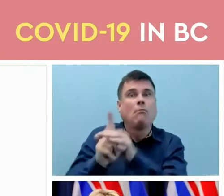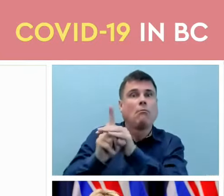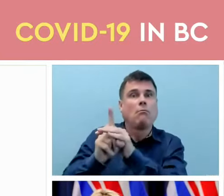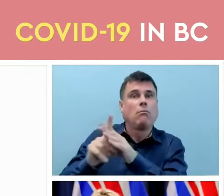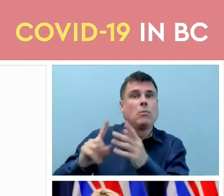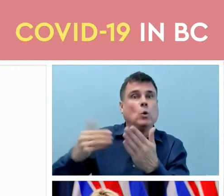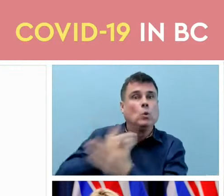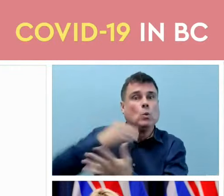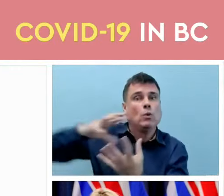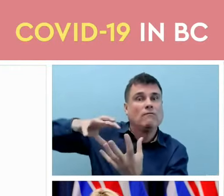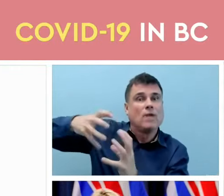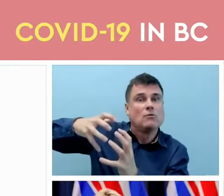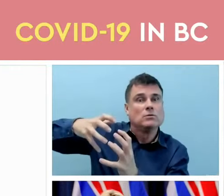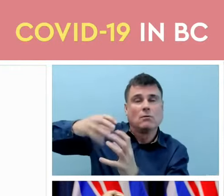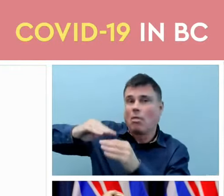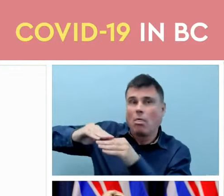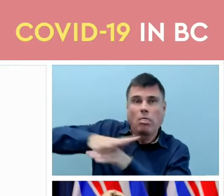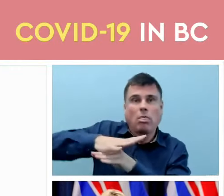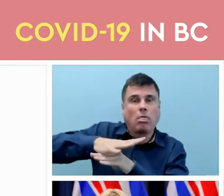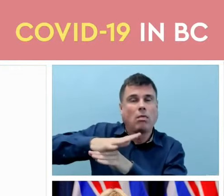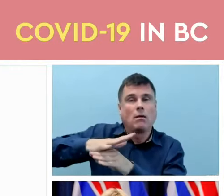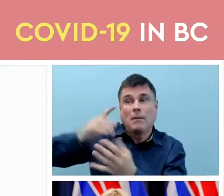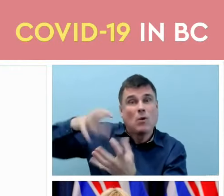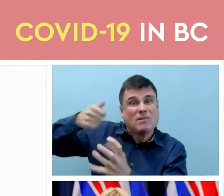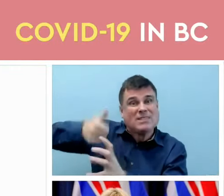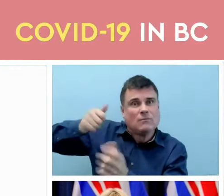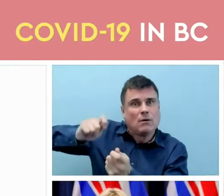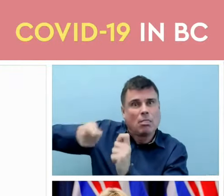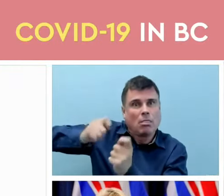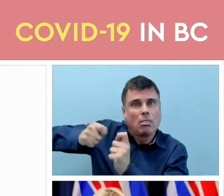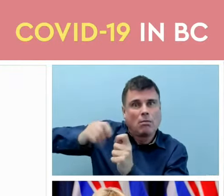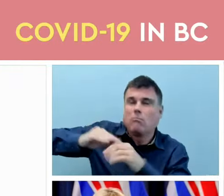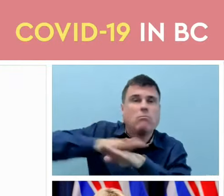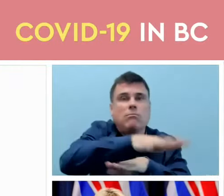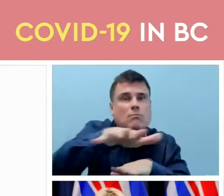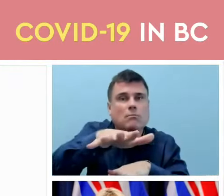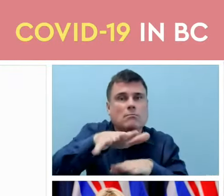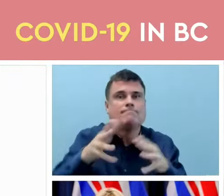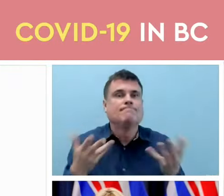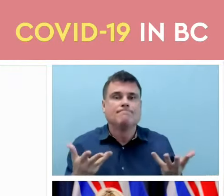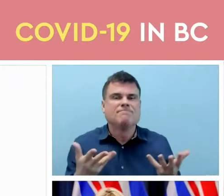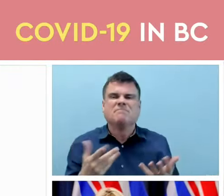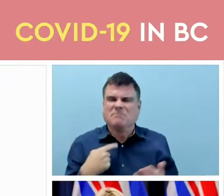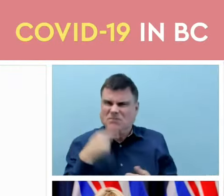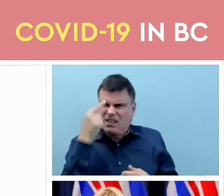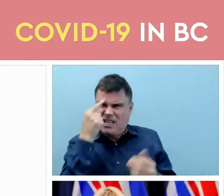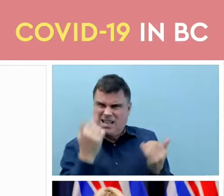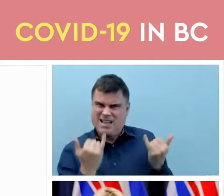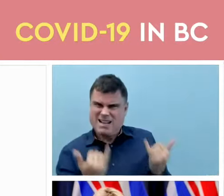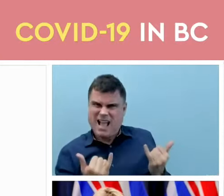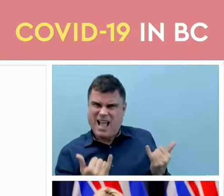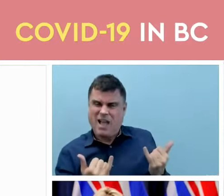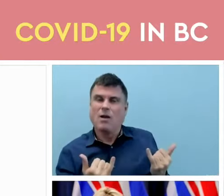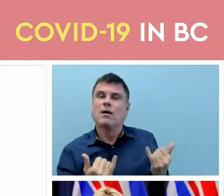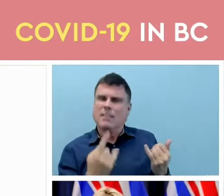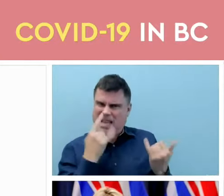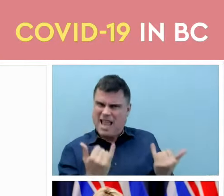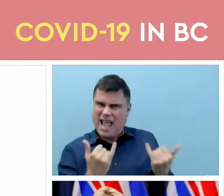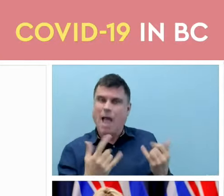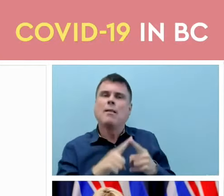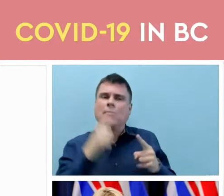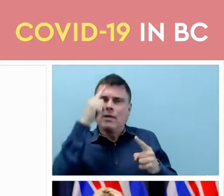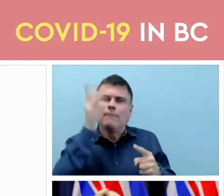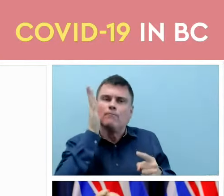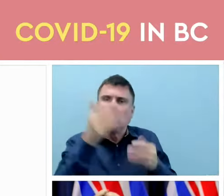It's important for us to address the risk we have now, but also to think ahead. We are still in a transition phase, and we are still in this